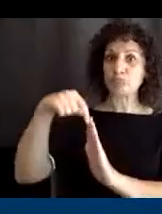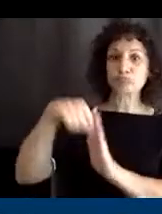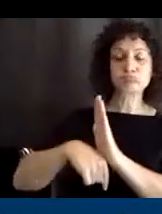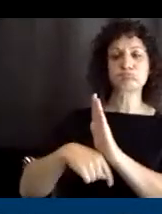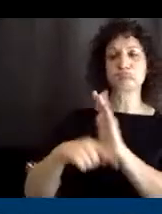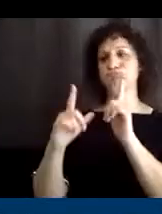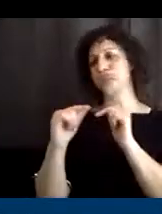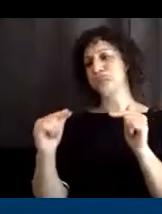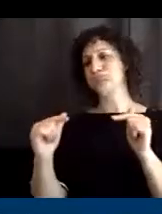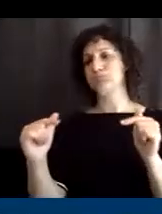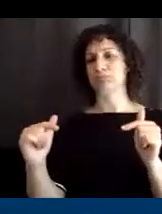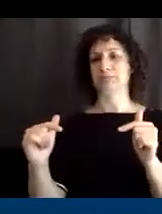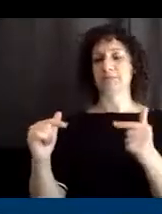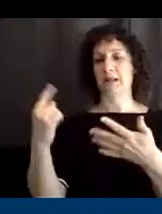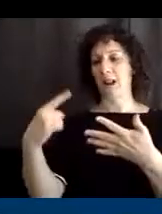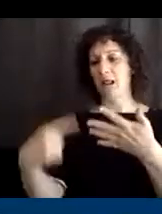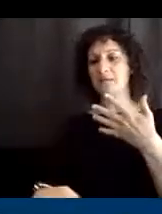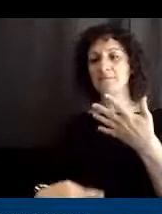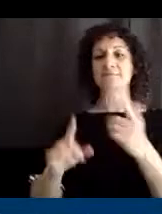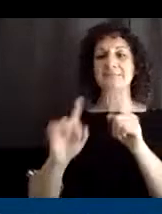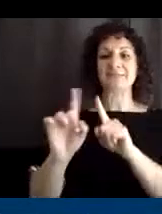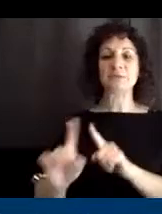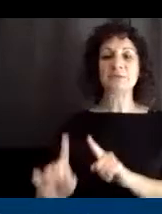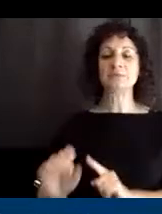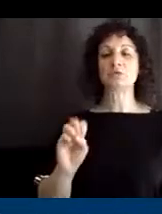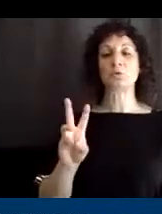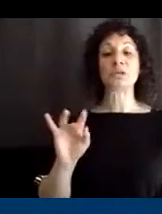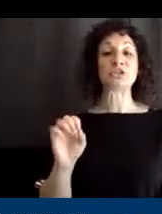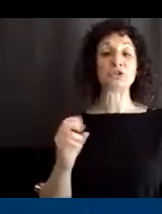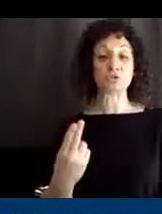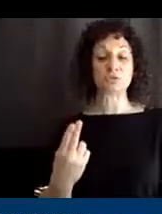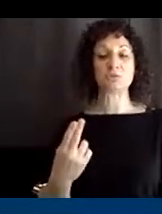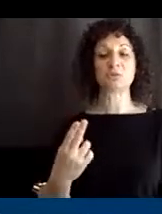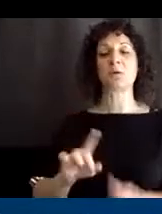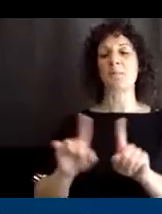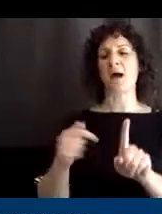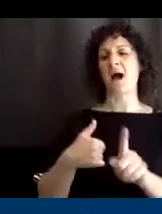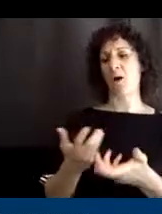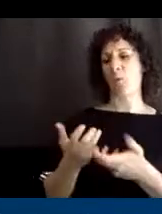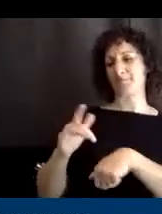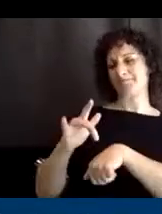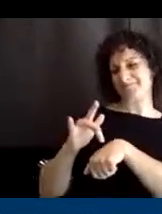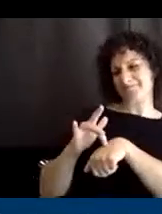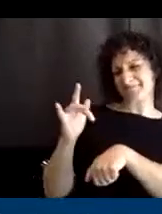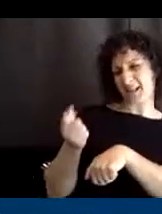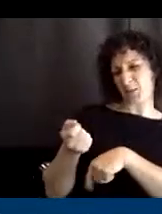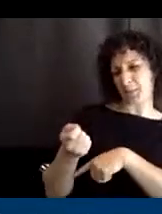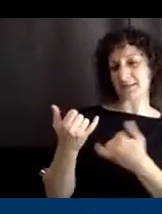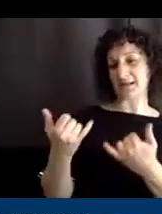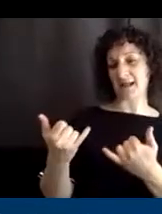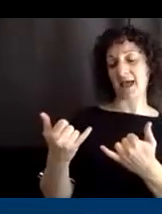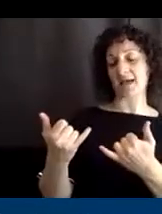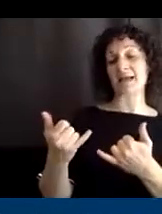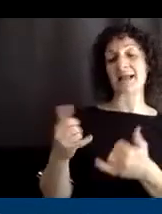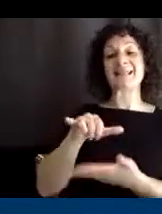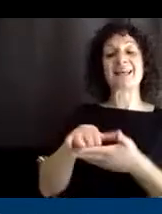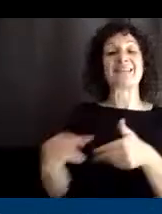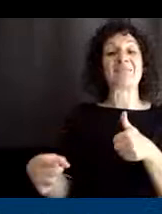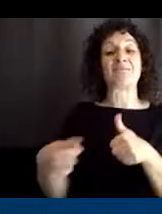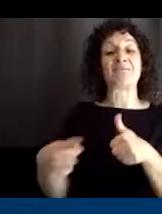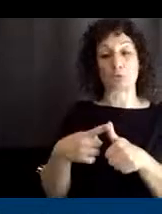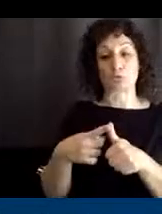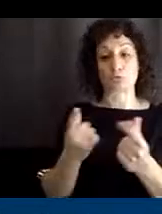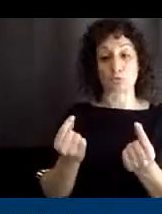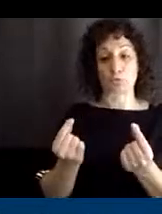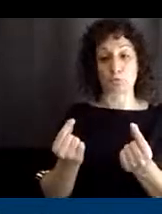switches, but the reason I wanted to kind of touch on it really quickly today is that sort of the first step. So, we really want to